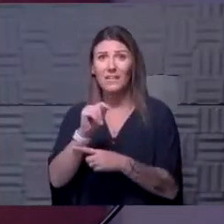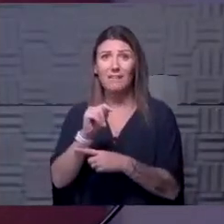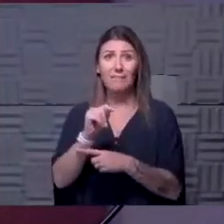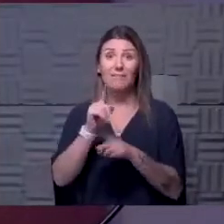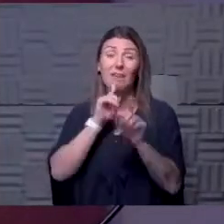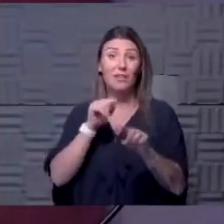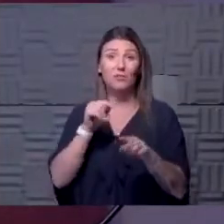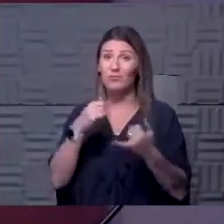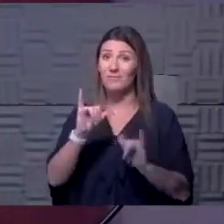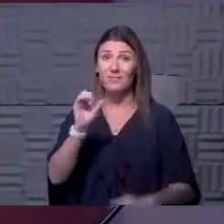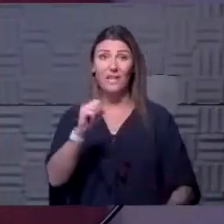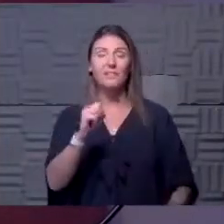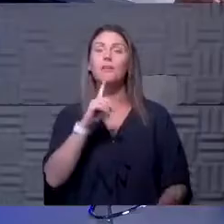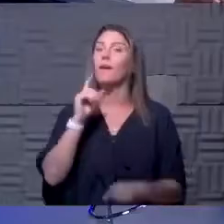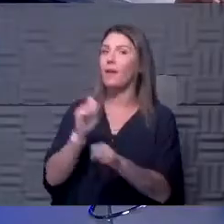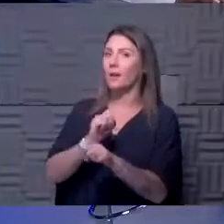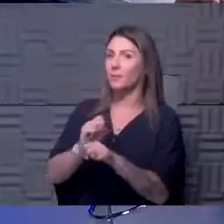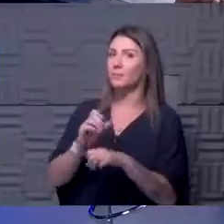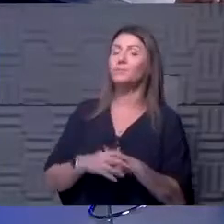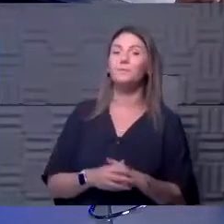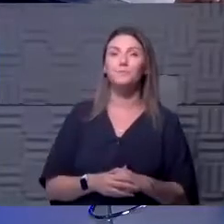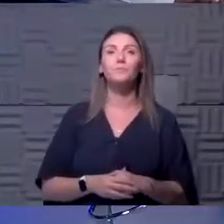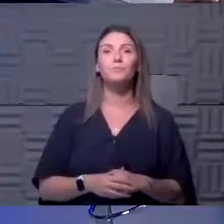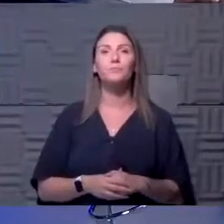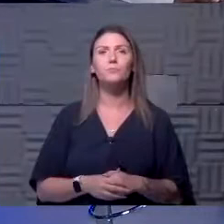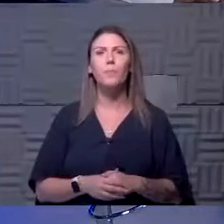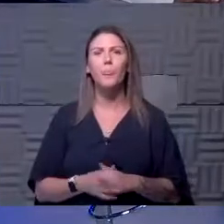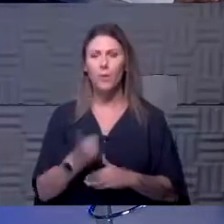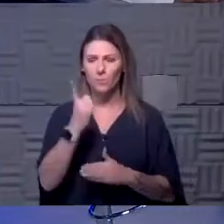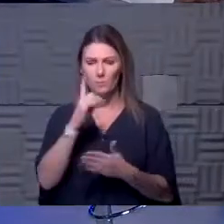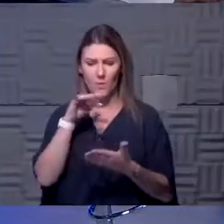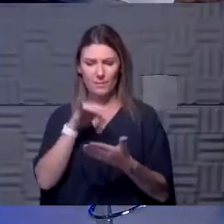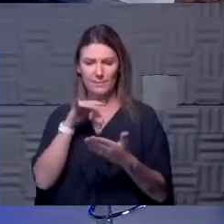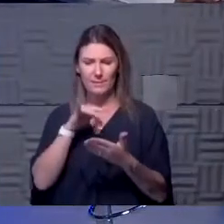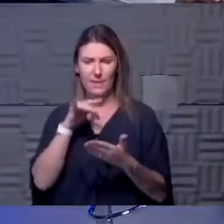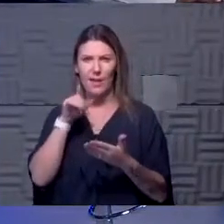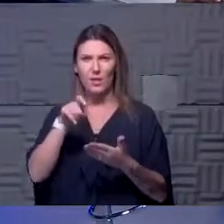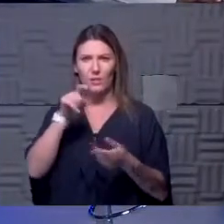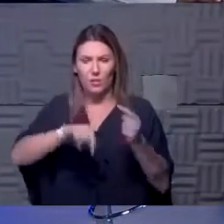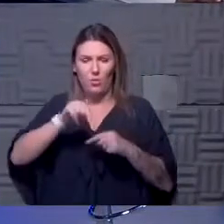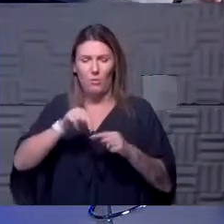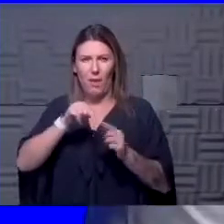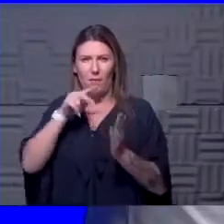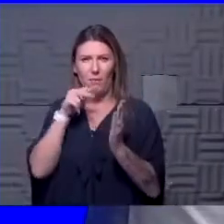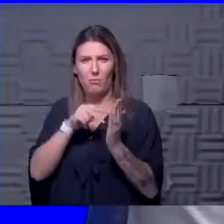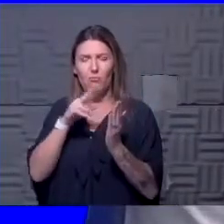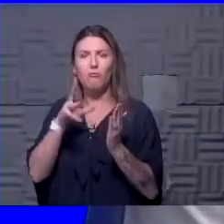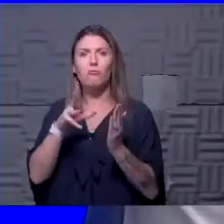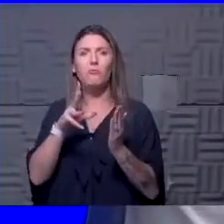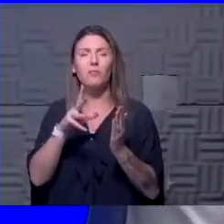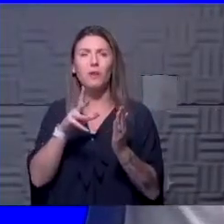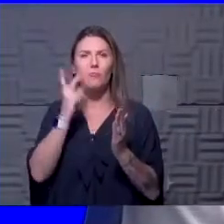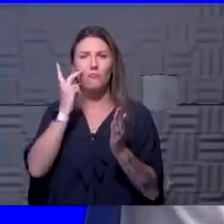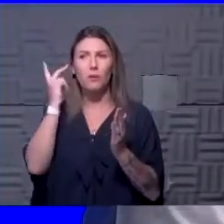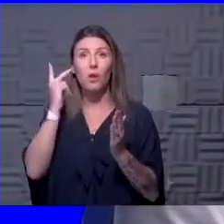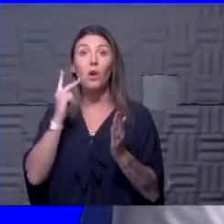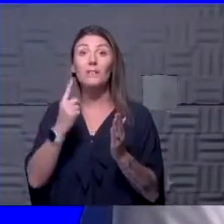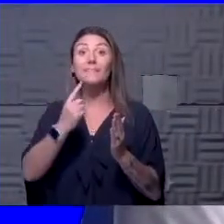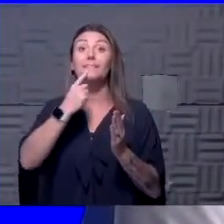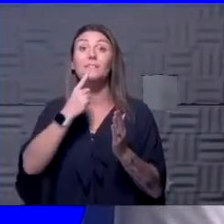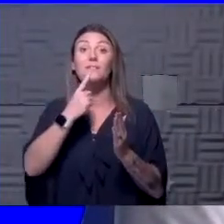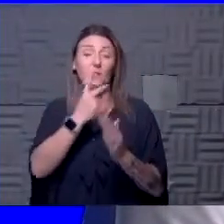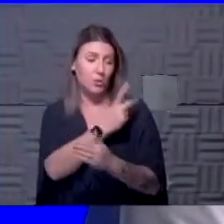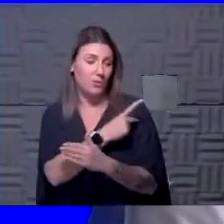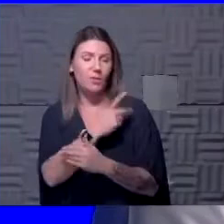remains yes. Yeah, absolutely. I think there was a study, I have to go back and look, if I recall, that showed that severe patients, it